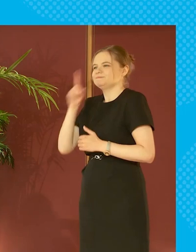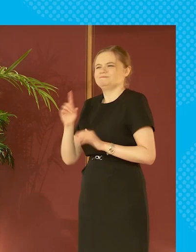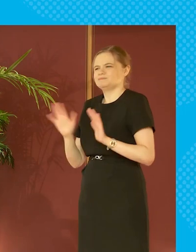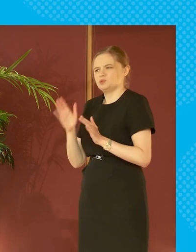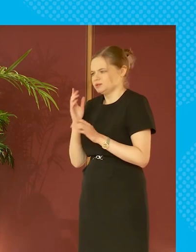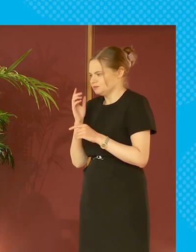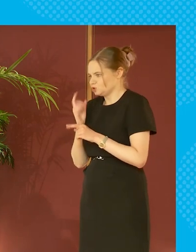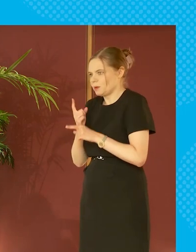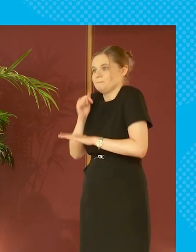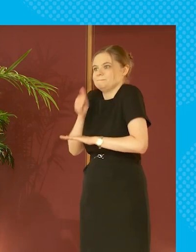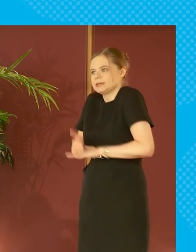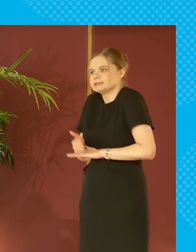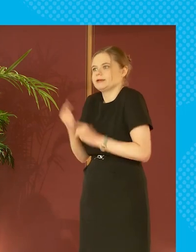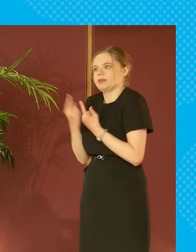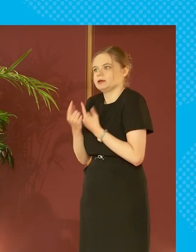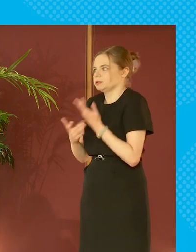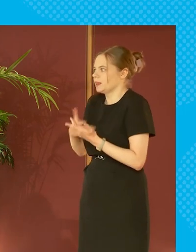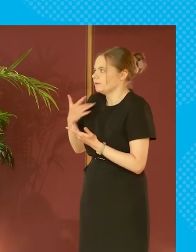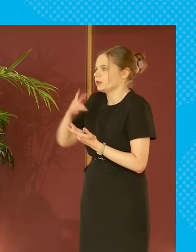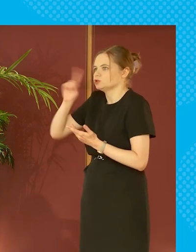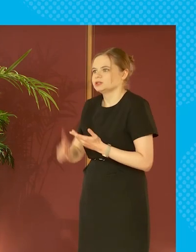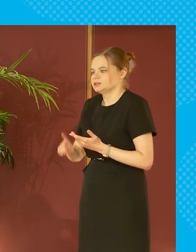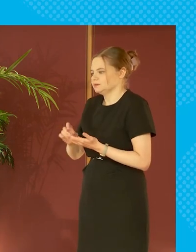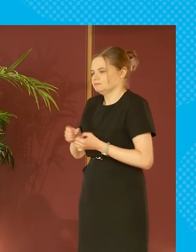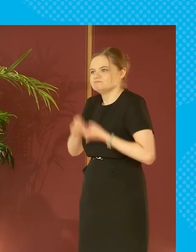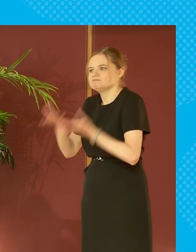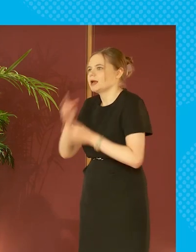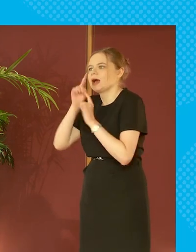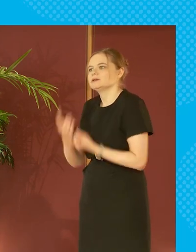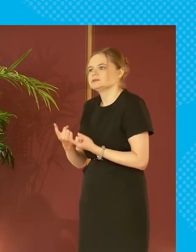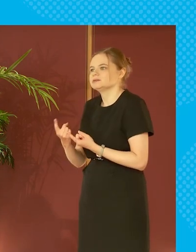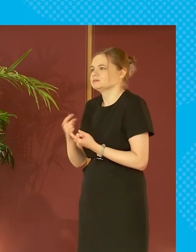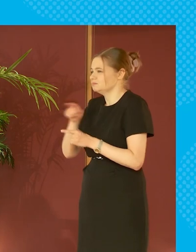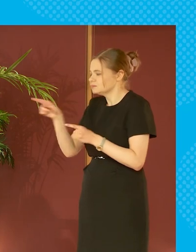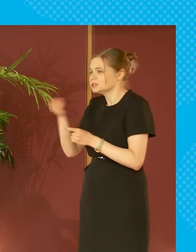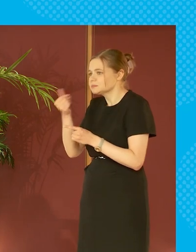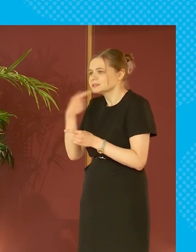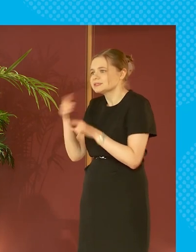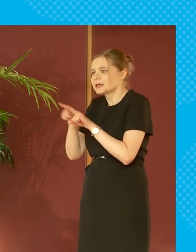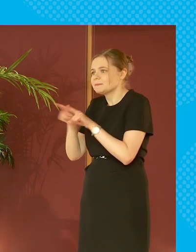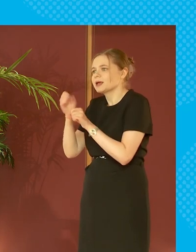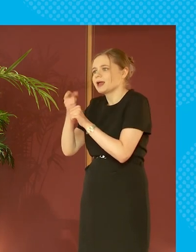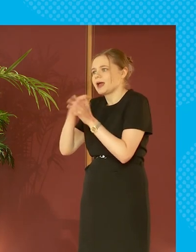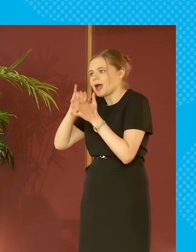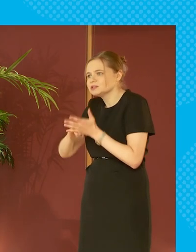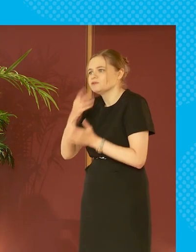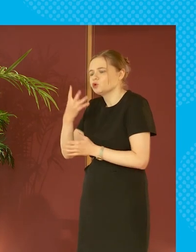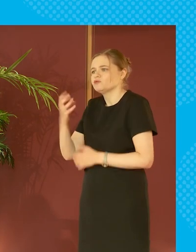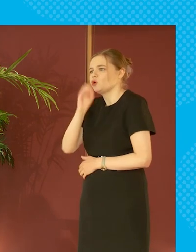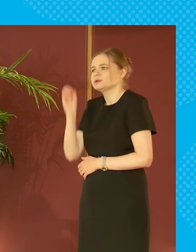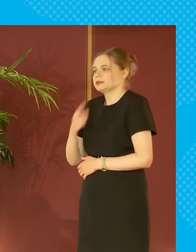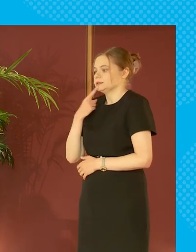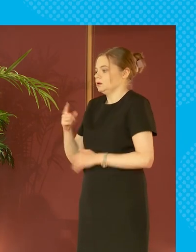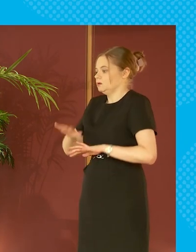talking about the bare essentials at the moment 58 said the same about gas and you know almost 44 said they could